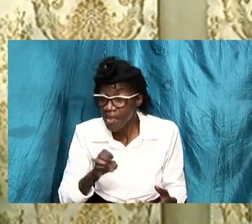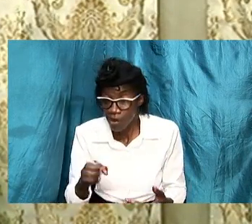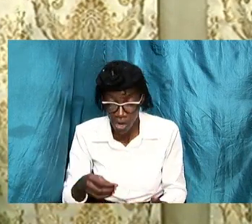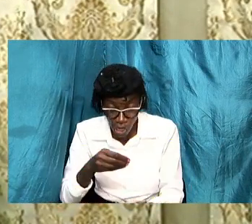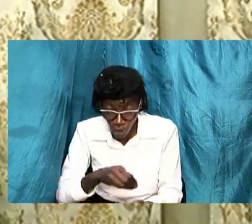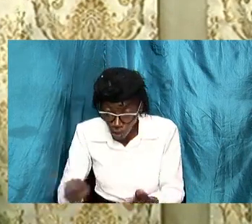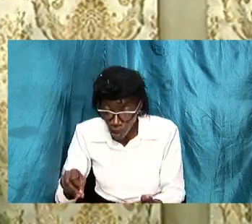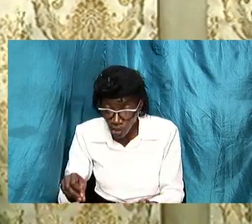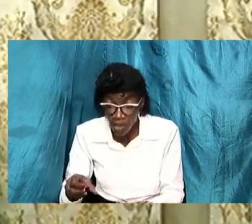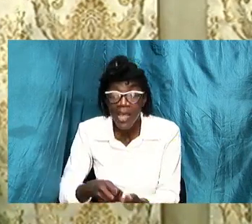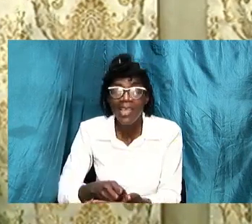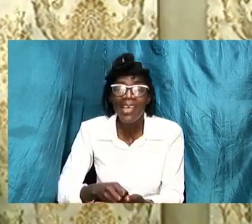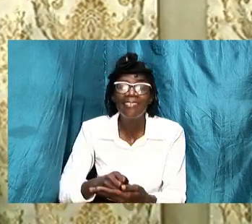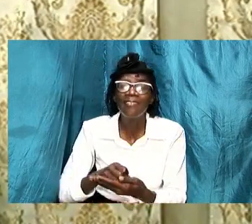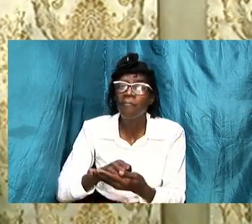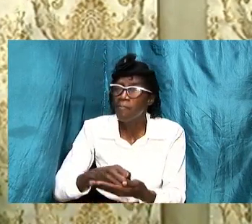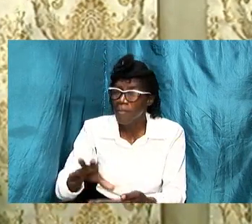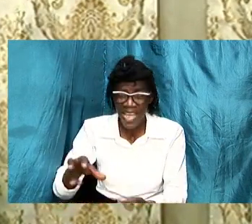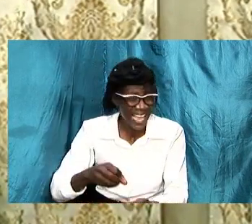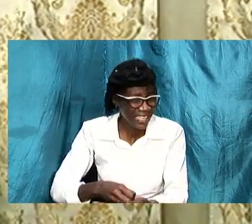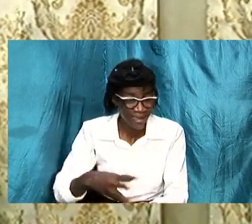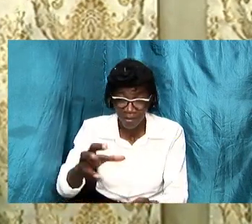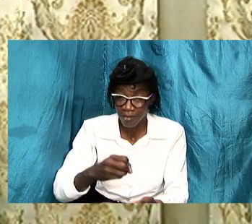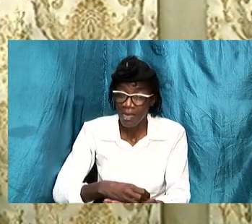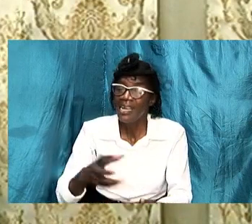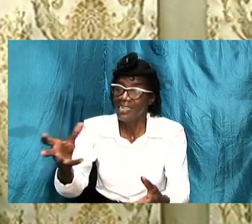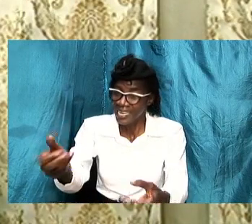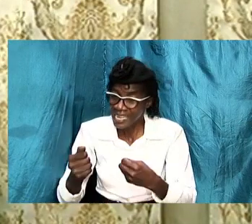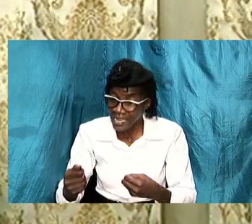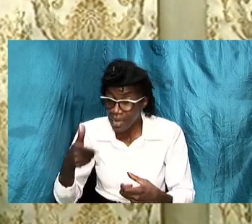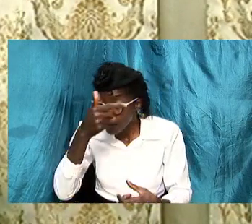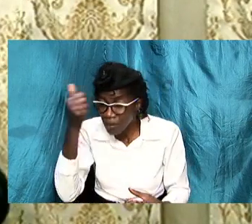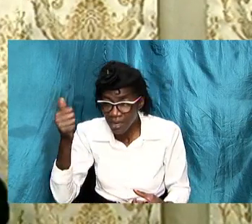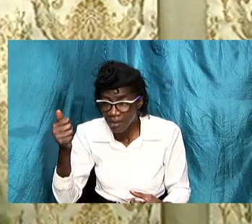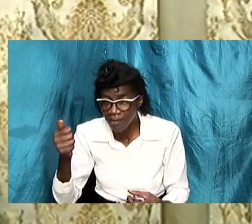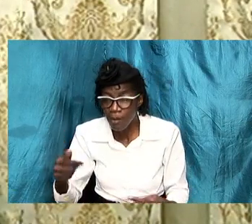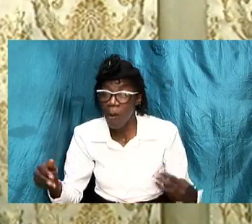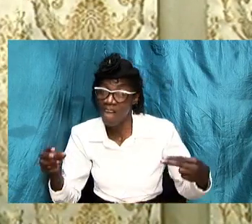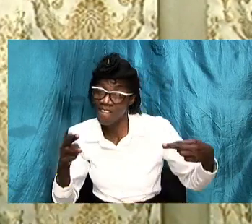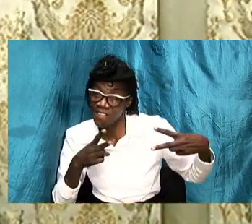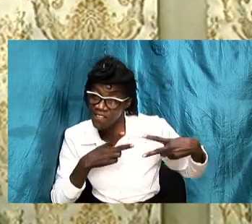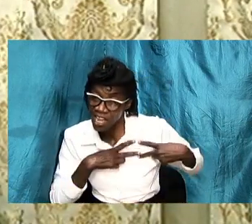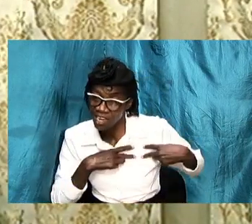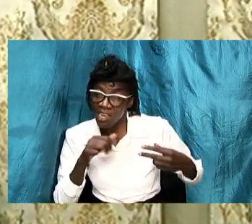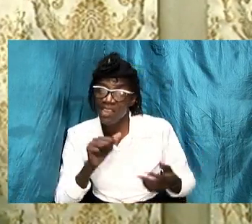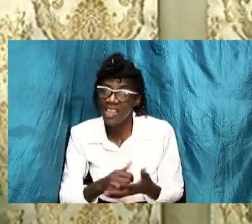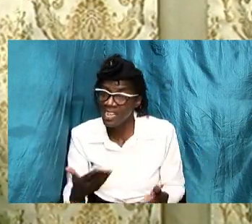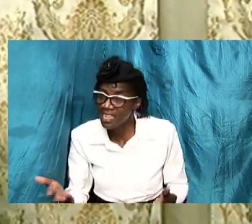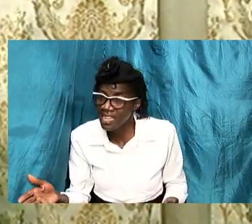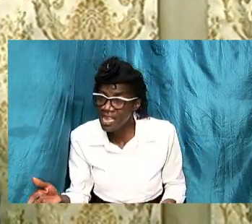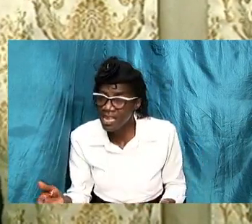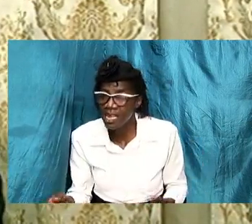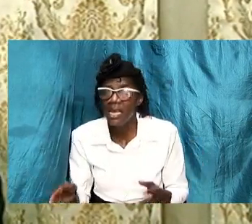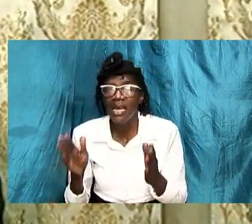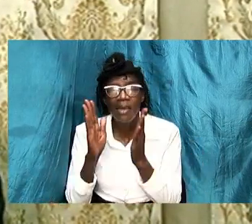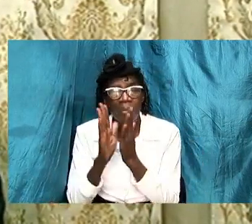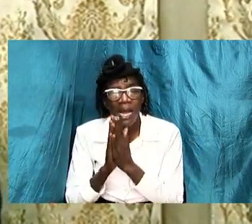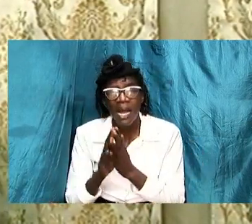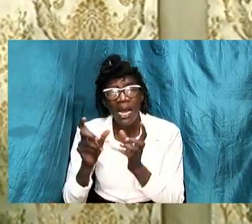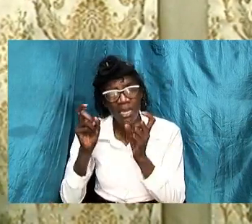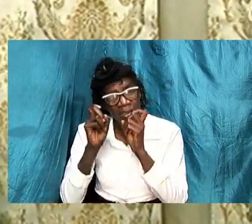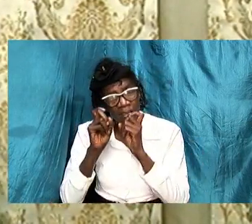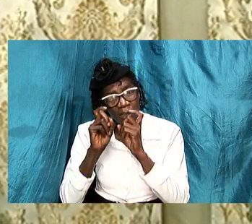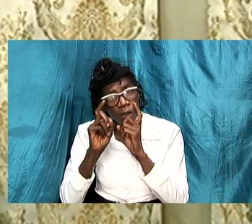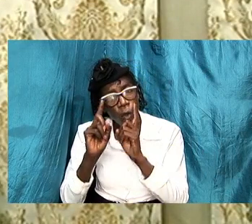spend to get that thing because we value that thing can i ask a question to a lot of the persons who are married